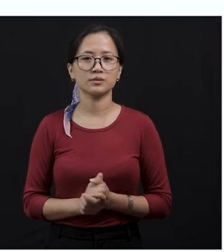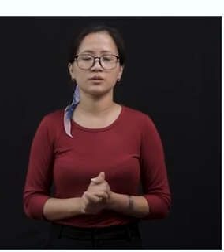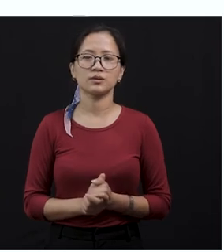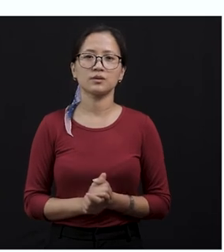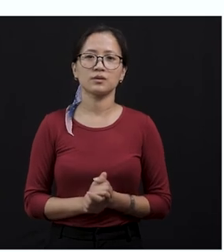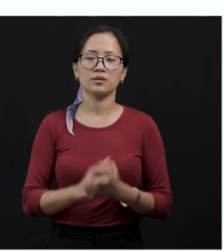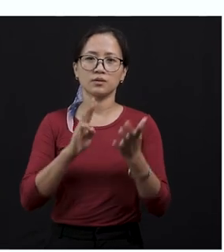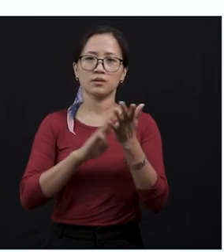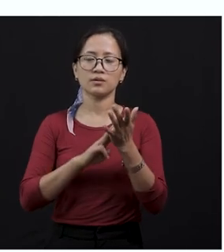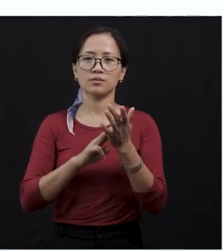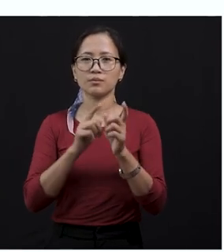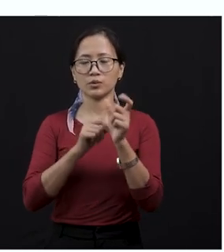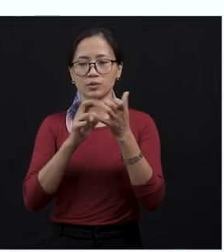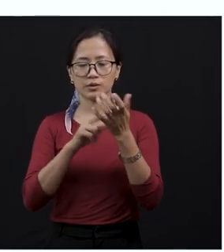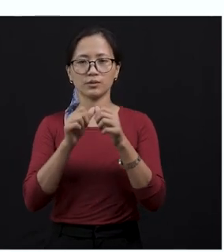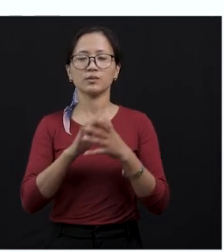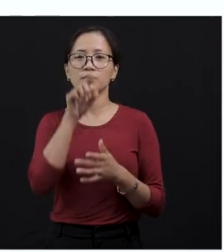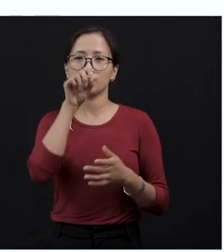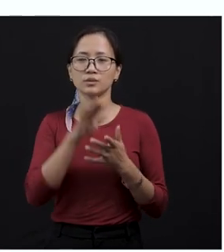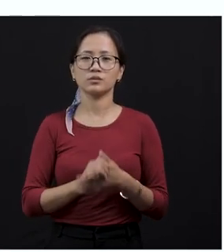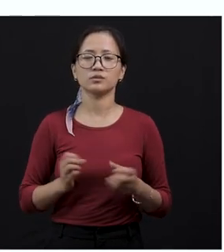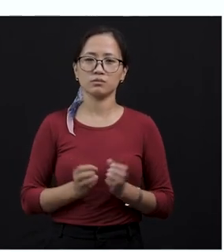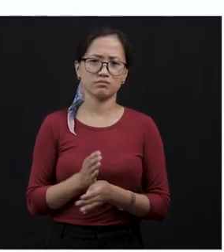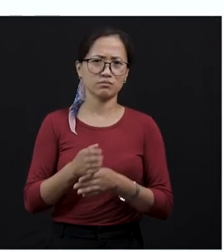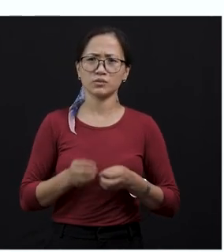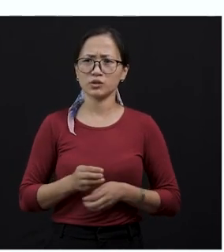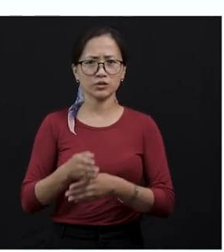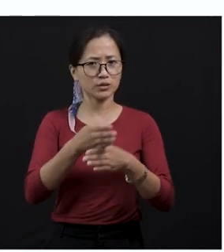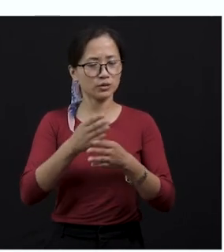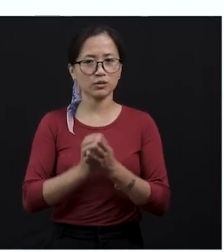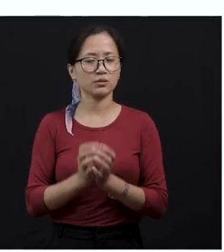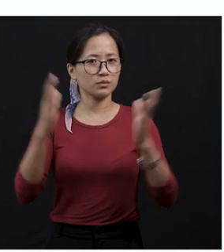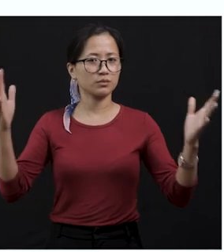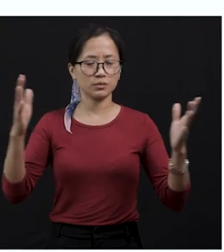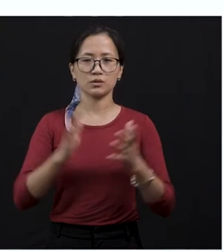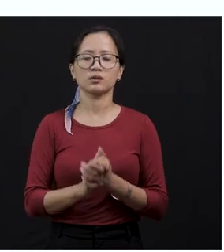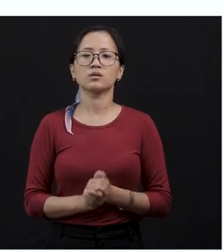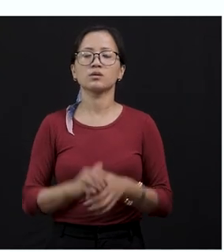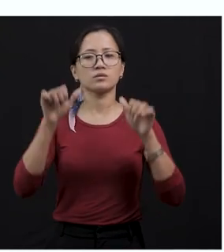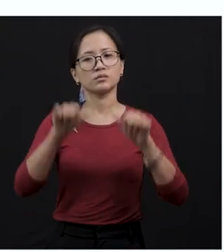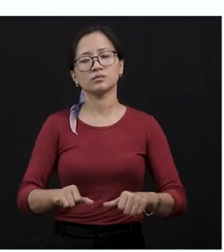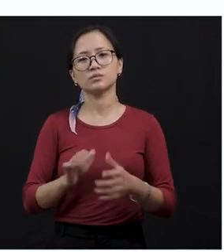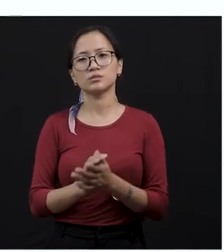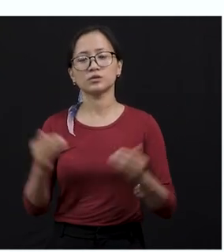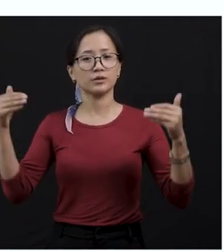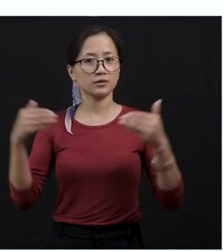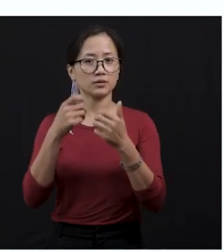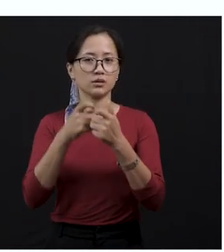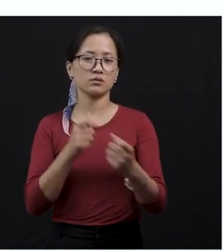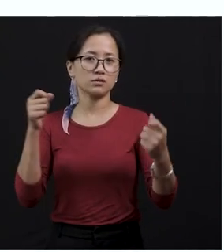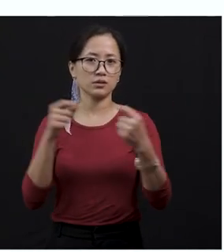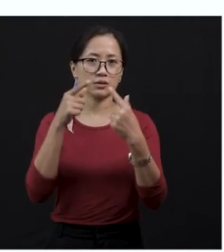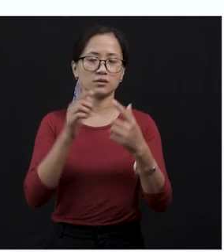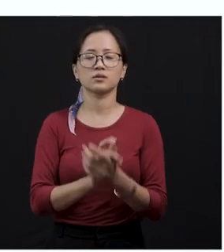the maina's contribution may not be very big, it tried to attack but it was unable to attack the snake, isn't